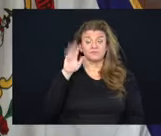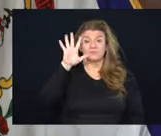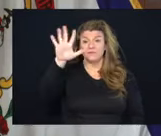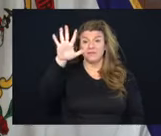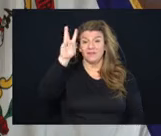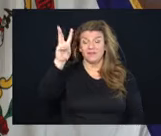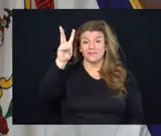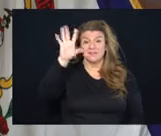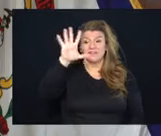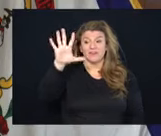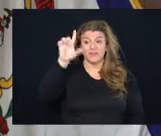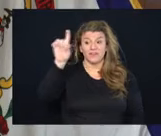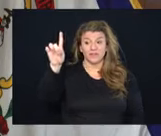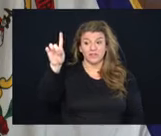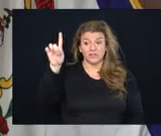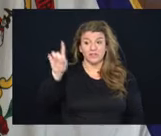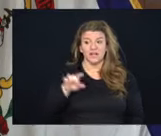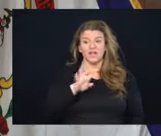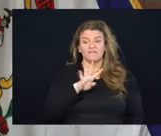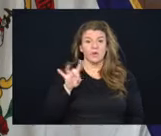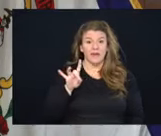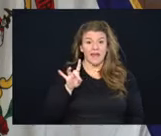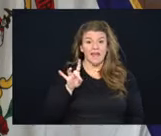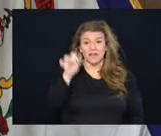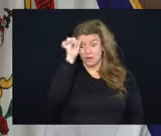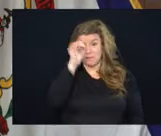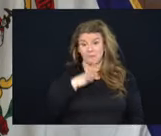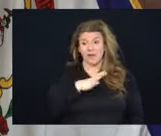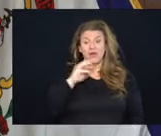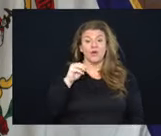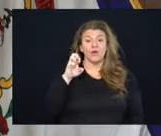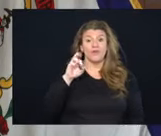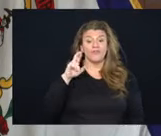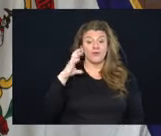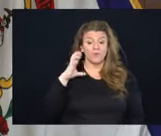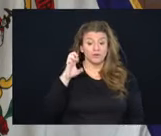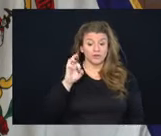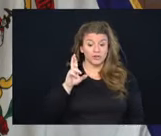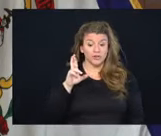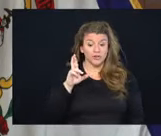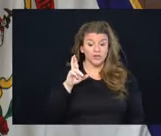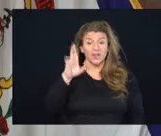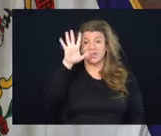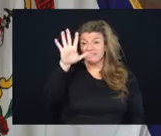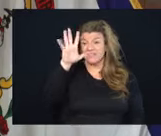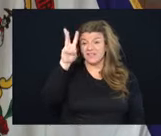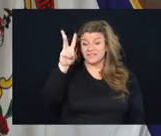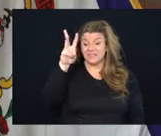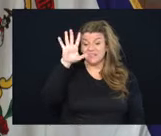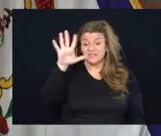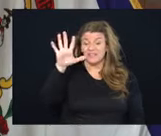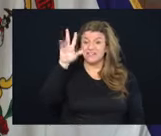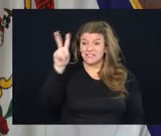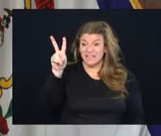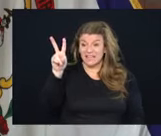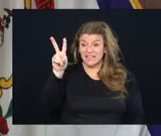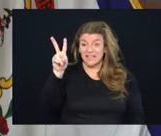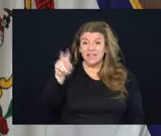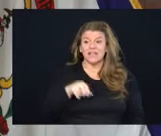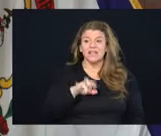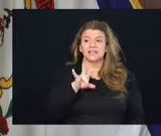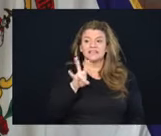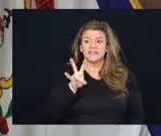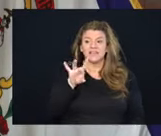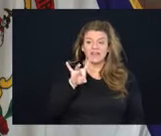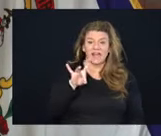,651st death a 48 year old male from Mercer County. The 5,652nd death a